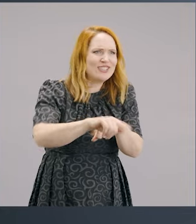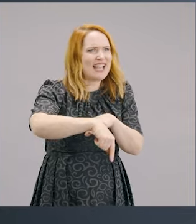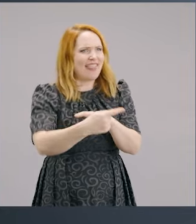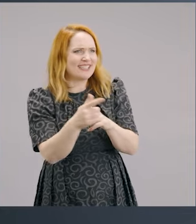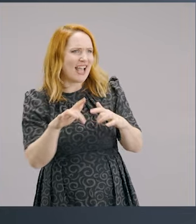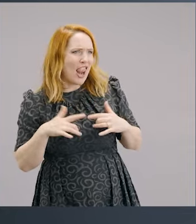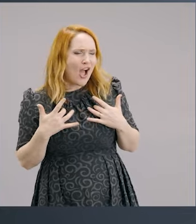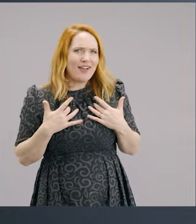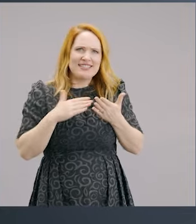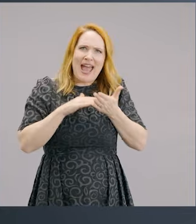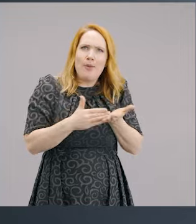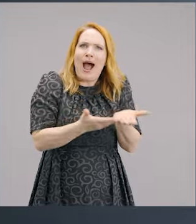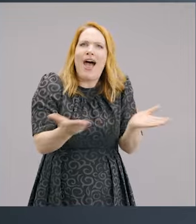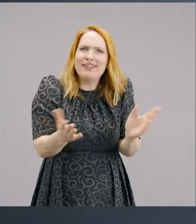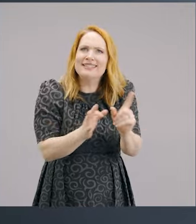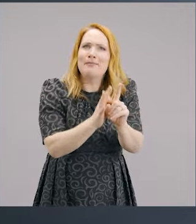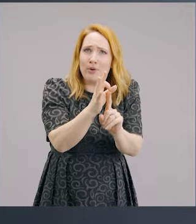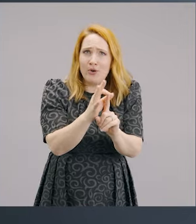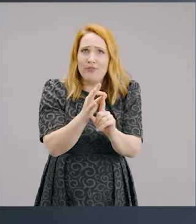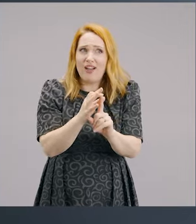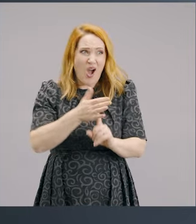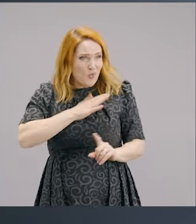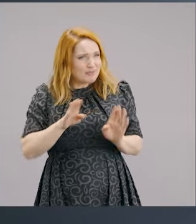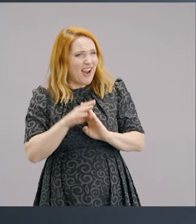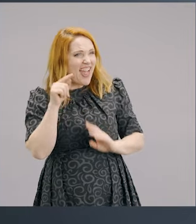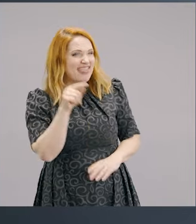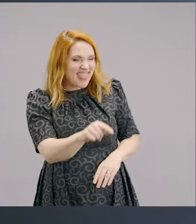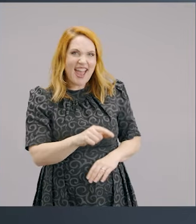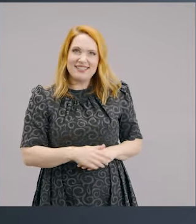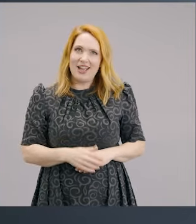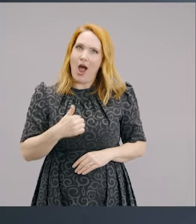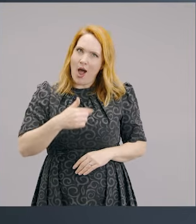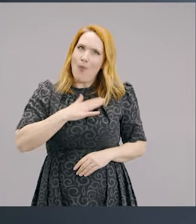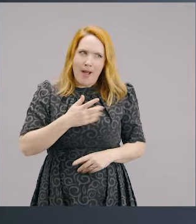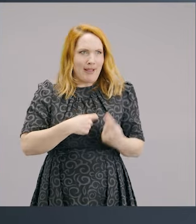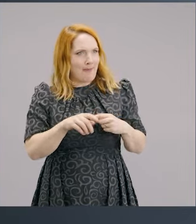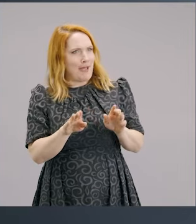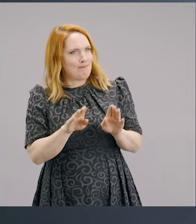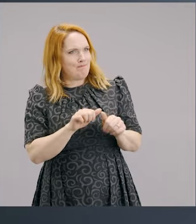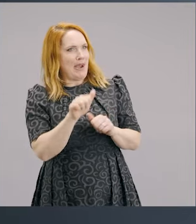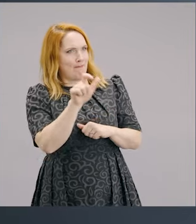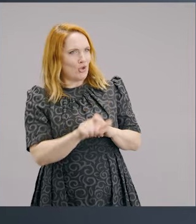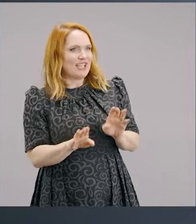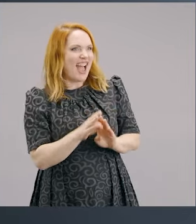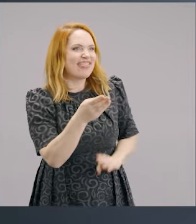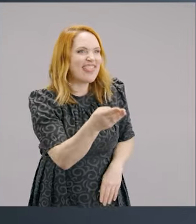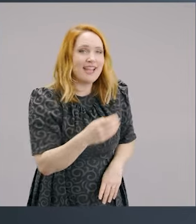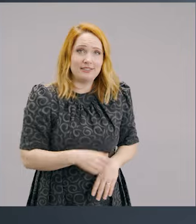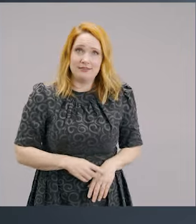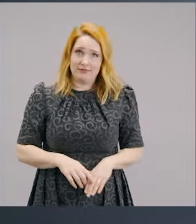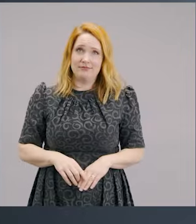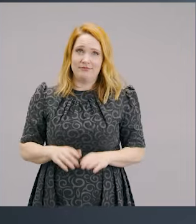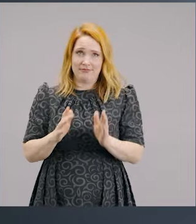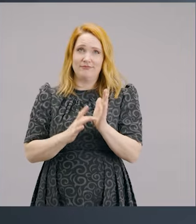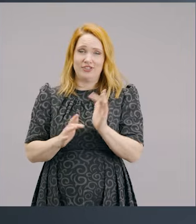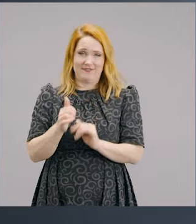help others to go forward, don't you come away from funerals like that and say, I want to be a better person. I want to be more like that. Well,